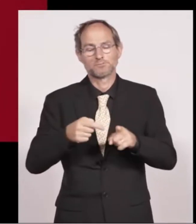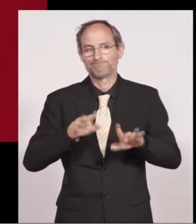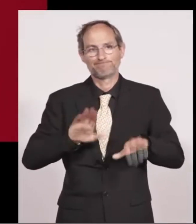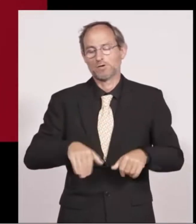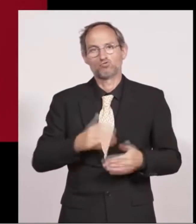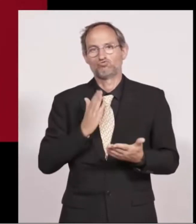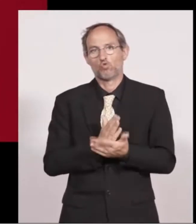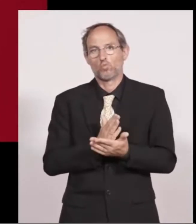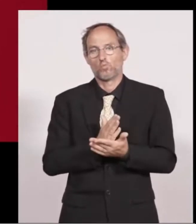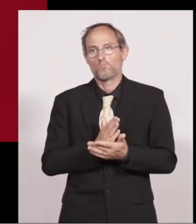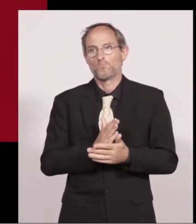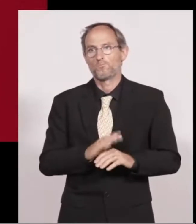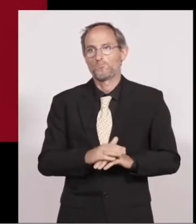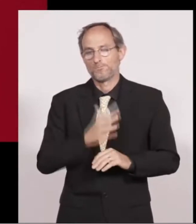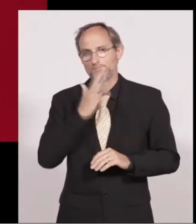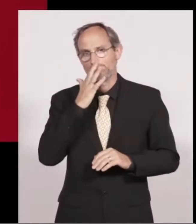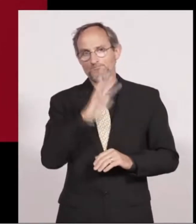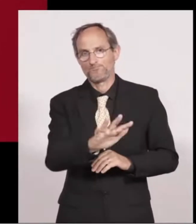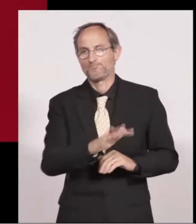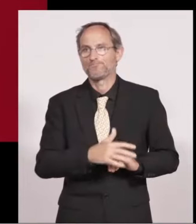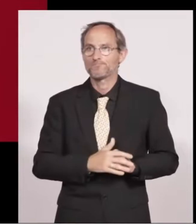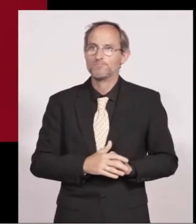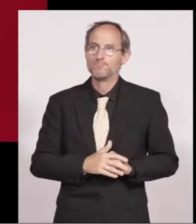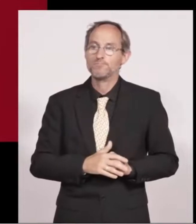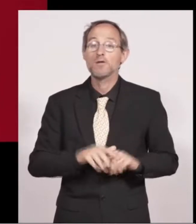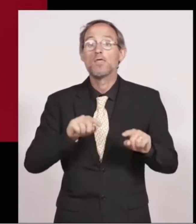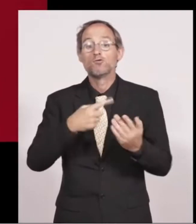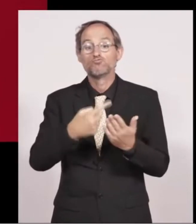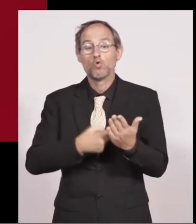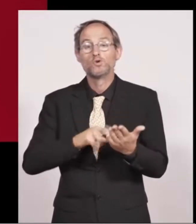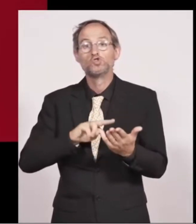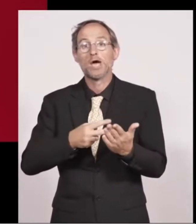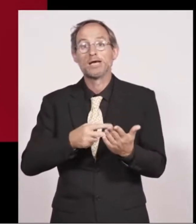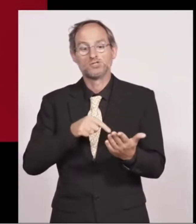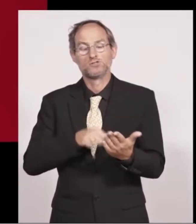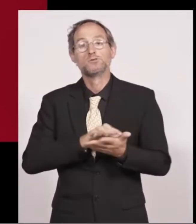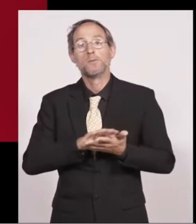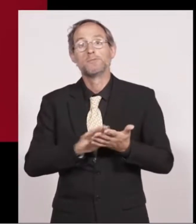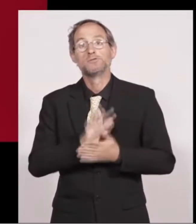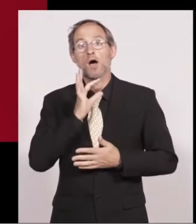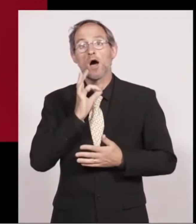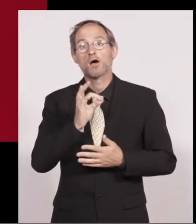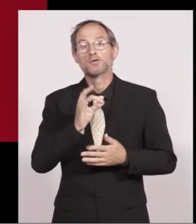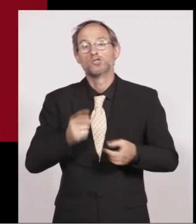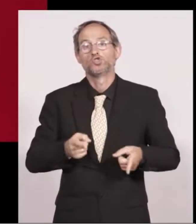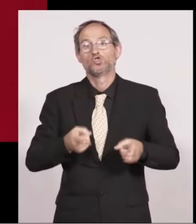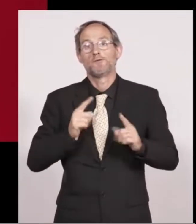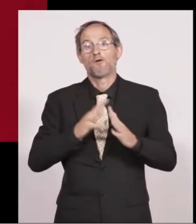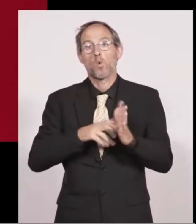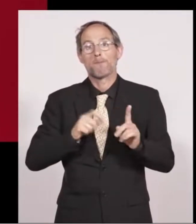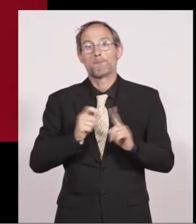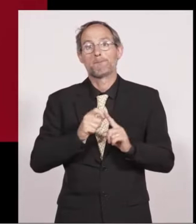for shame this rule change asks for a report from the chief whip